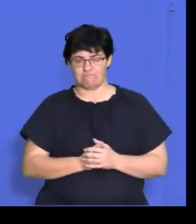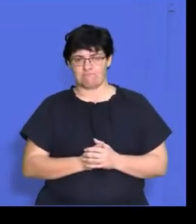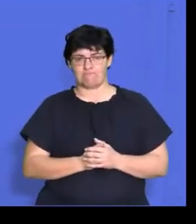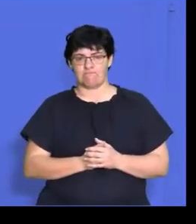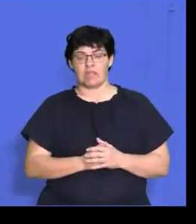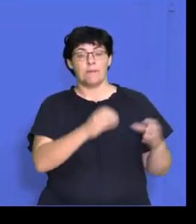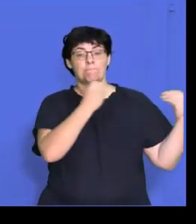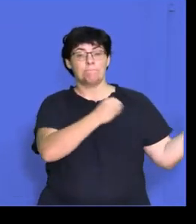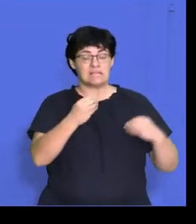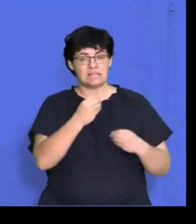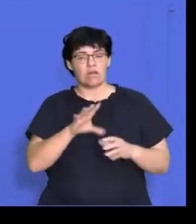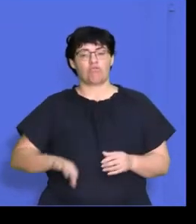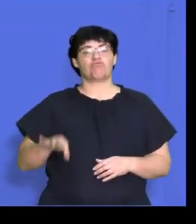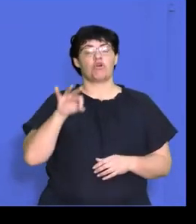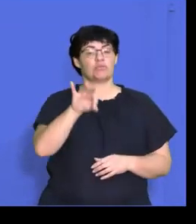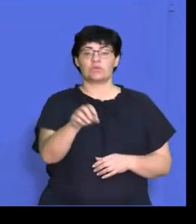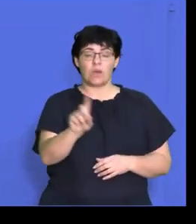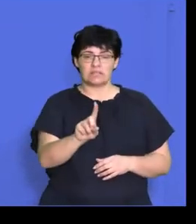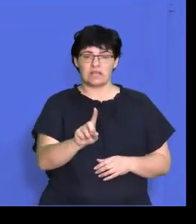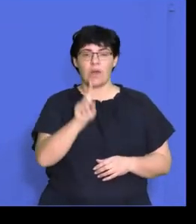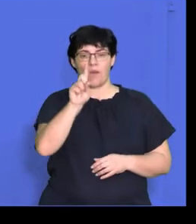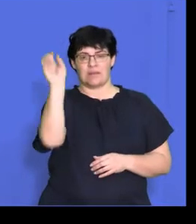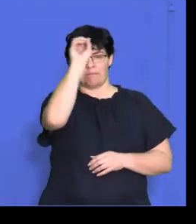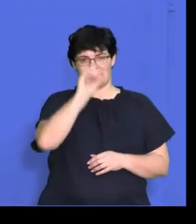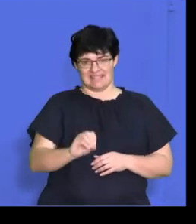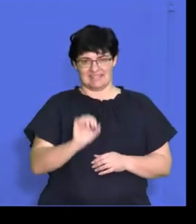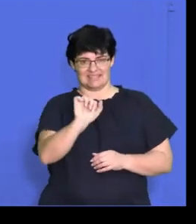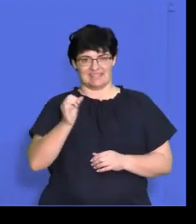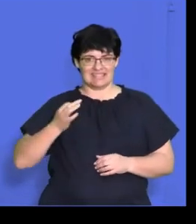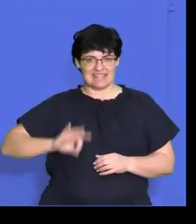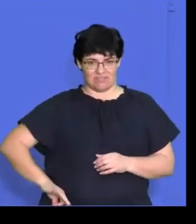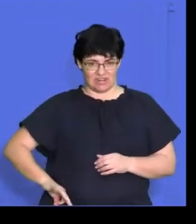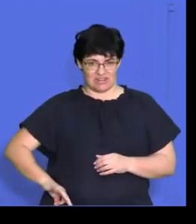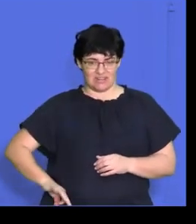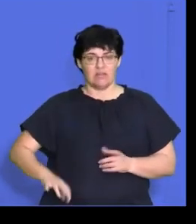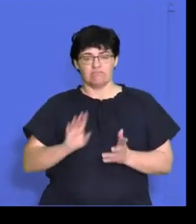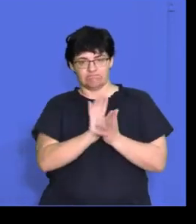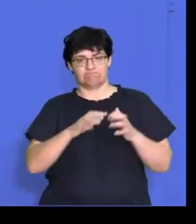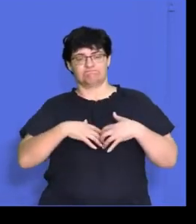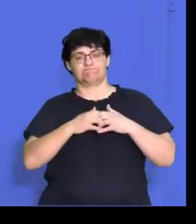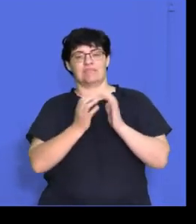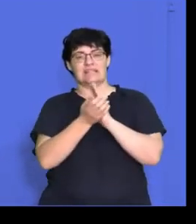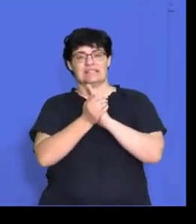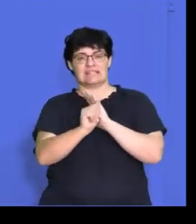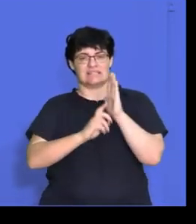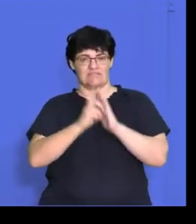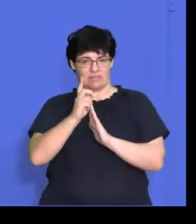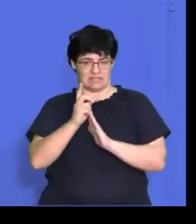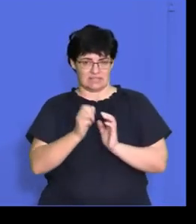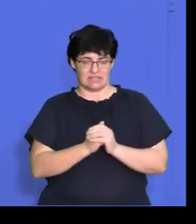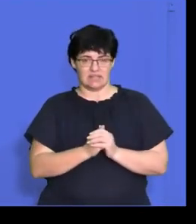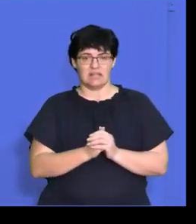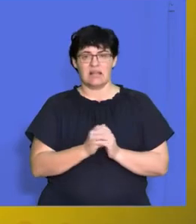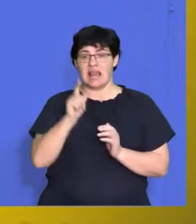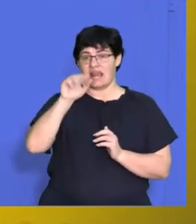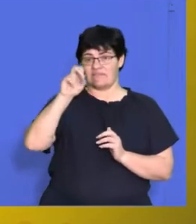The business should contribute 1% of their salary bill to the skills development levy. All right, so I'll